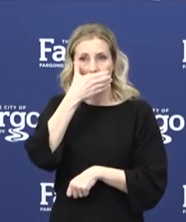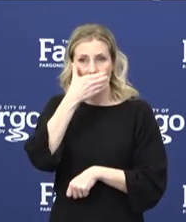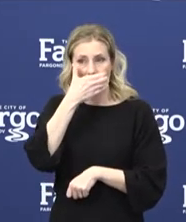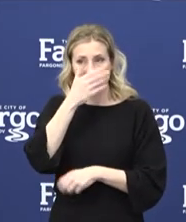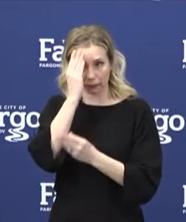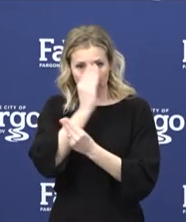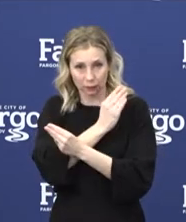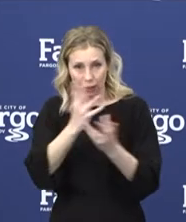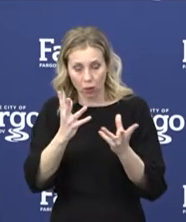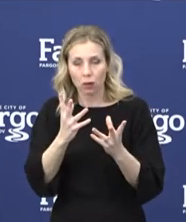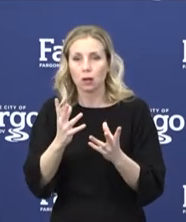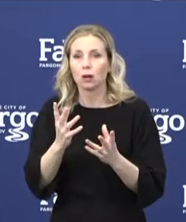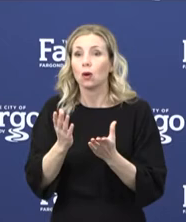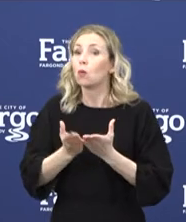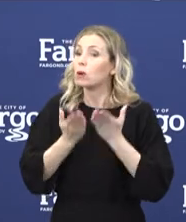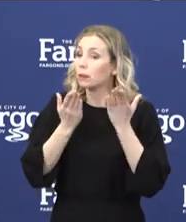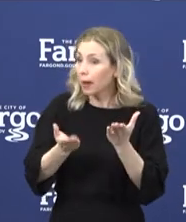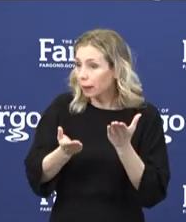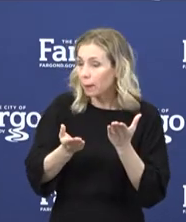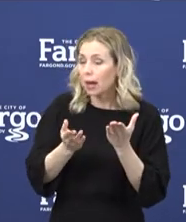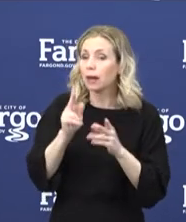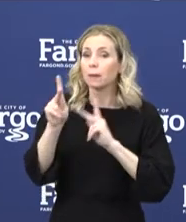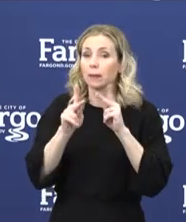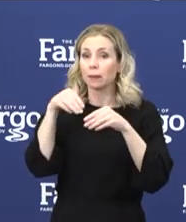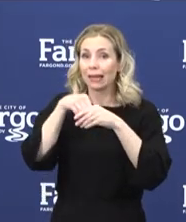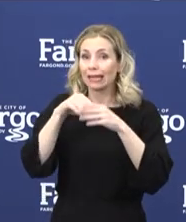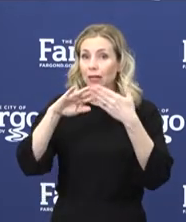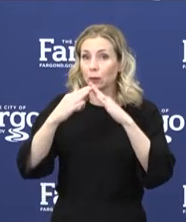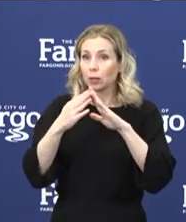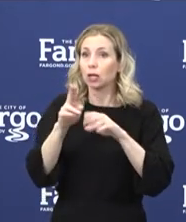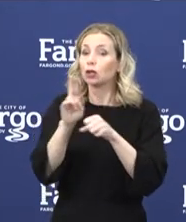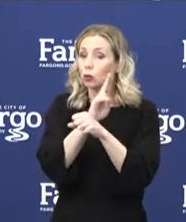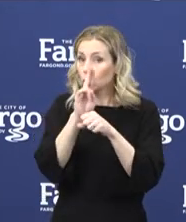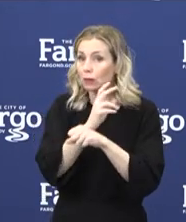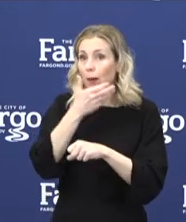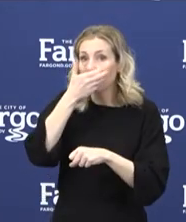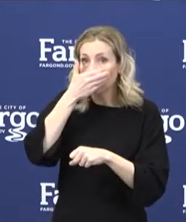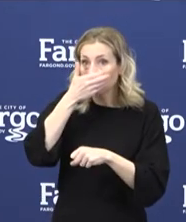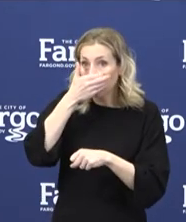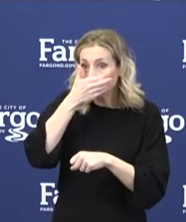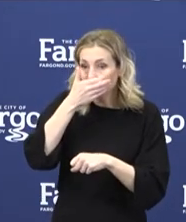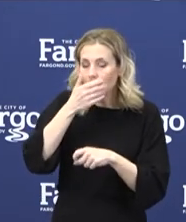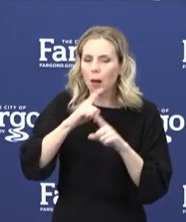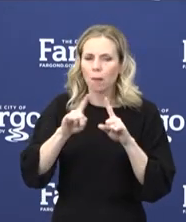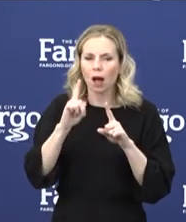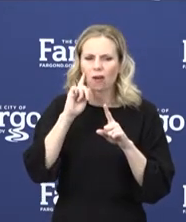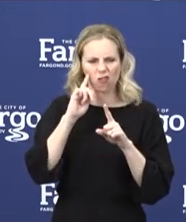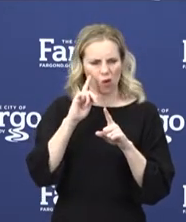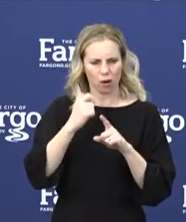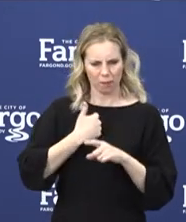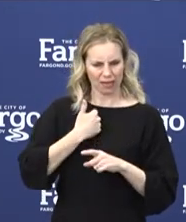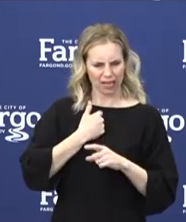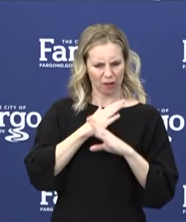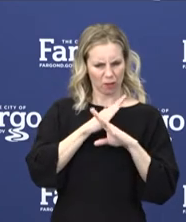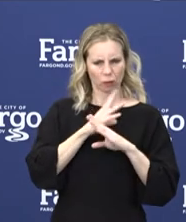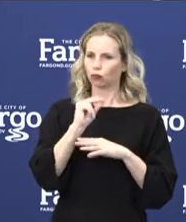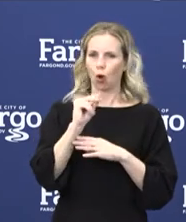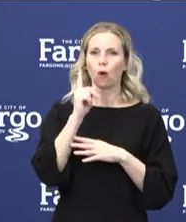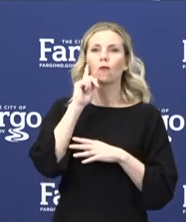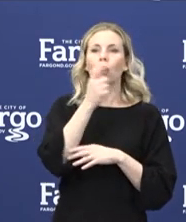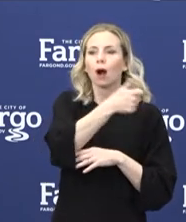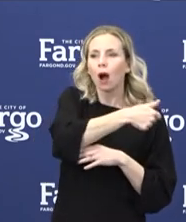We're recommending that people in the community use personal masking, but it's really to protect others from you. It's what's called